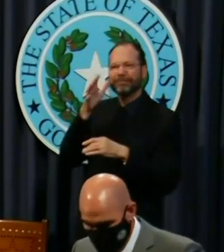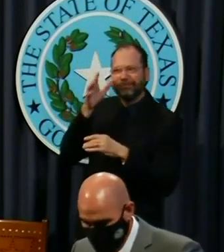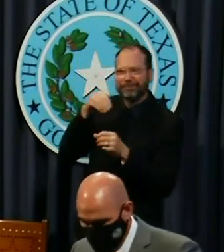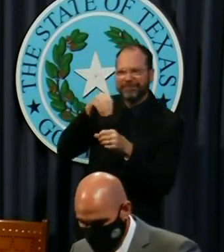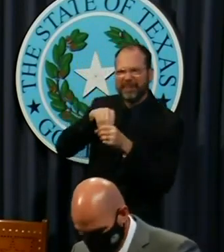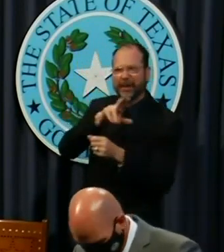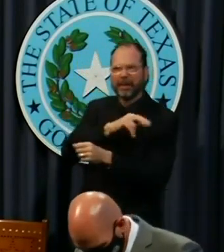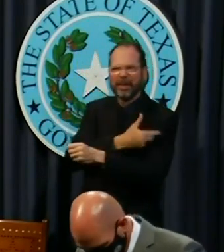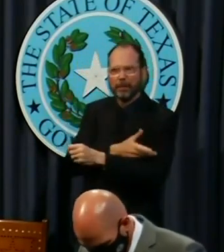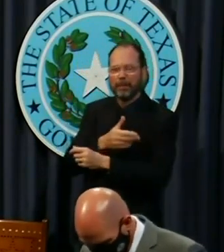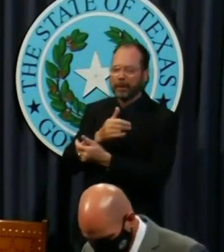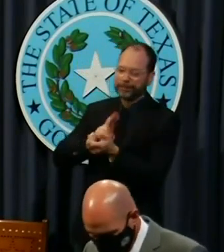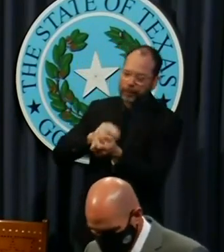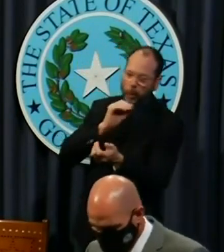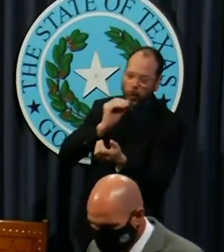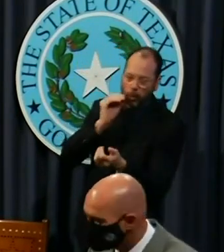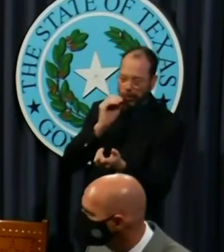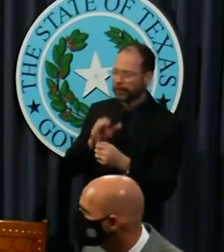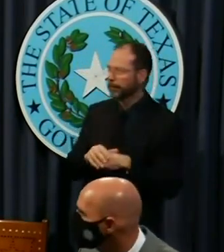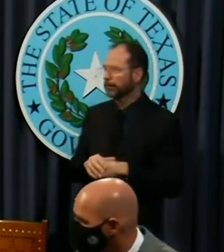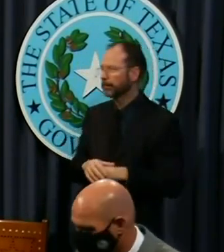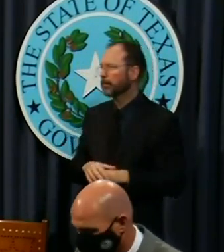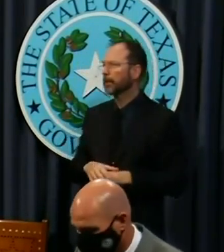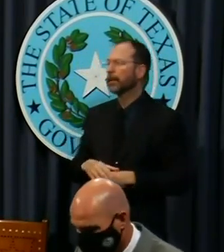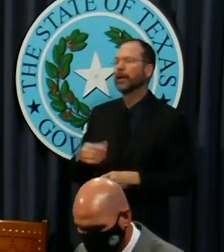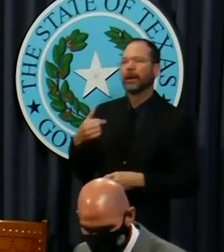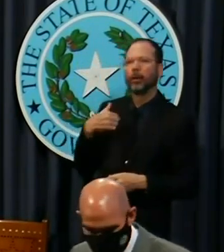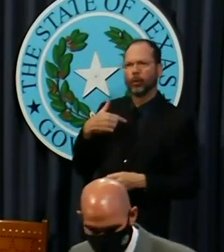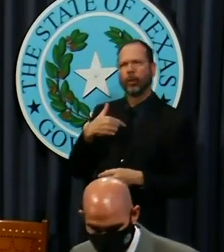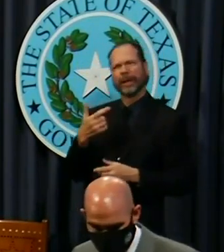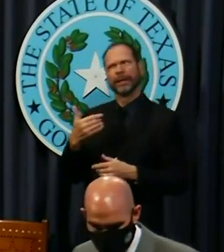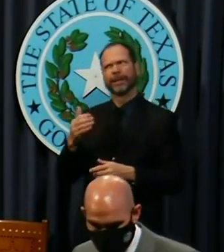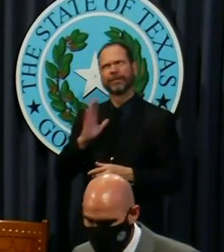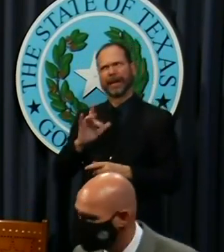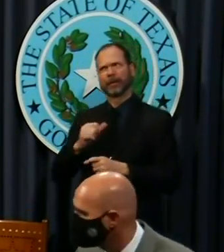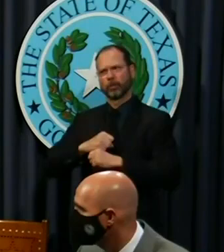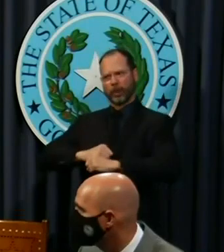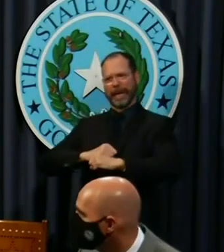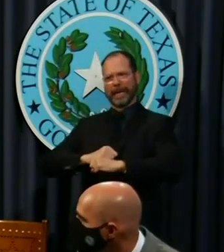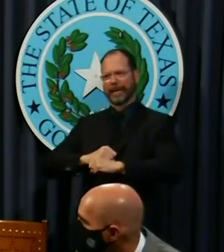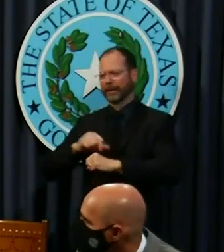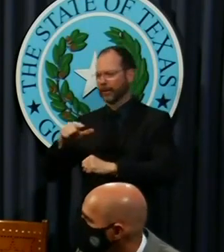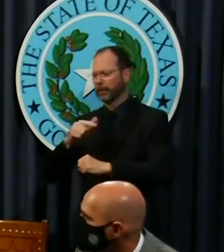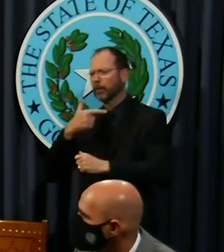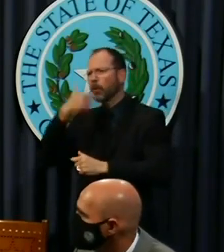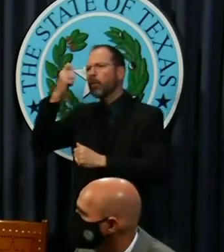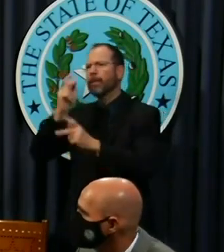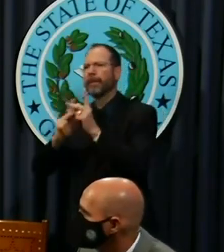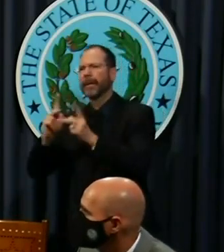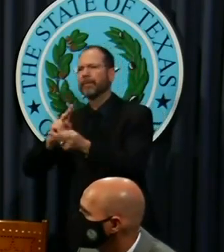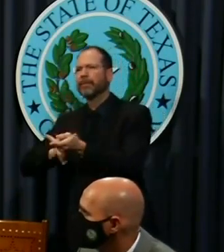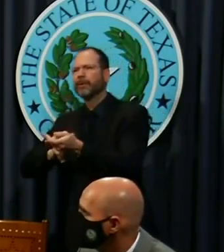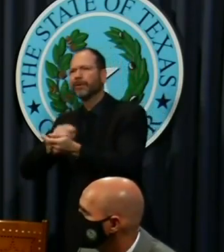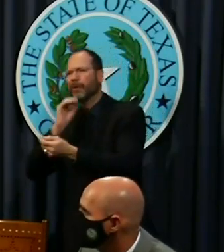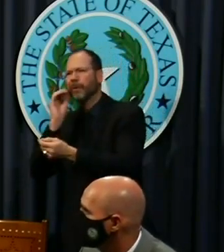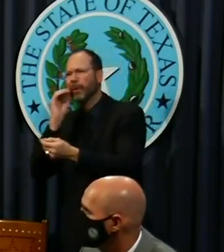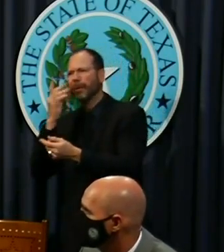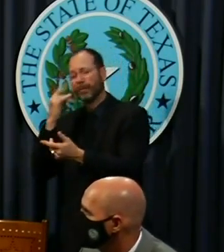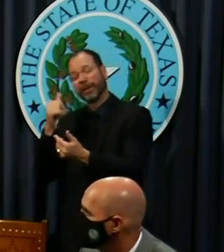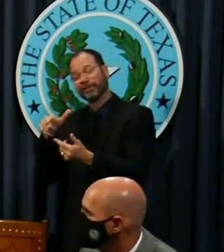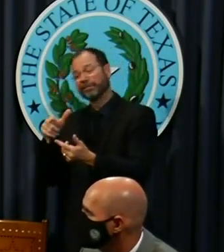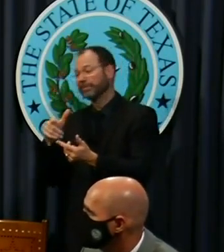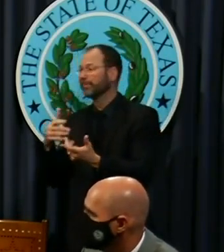We know that we have had to safely protect these residents because of the damage